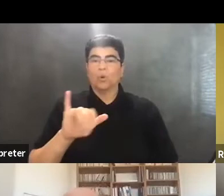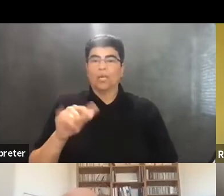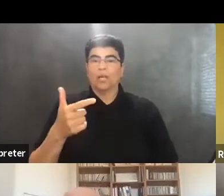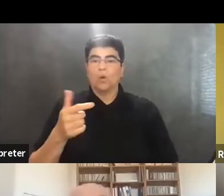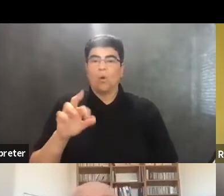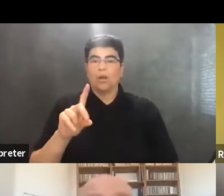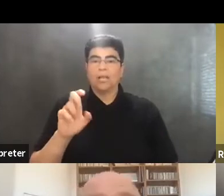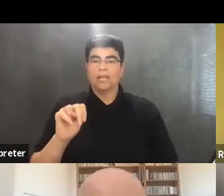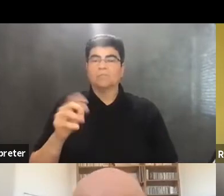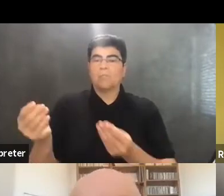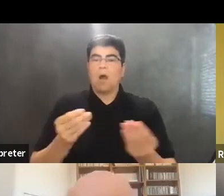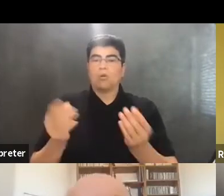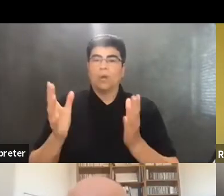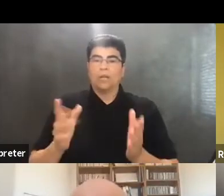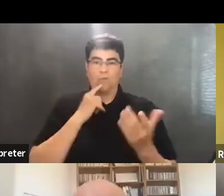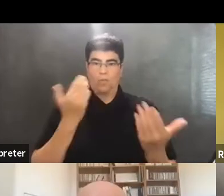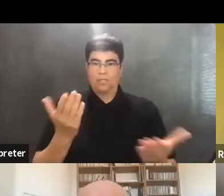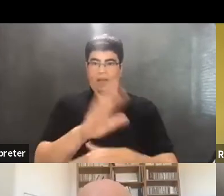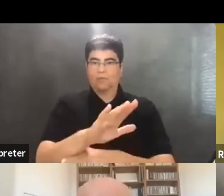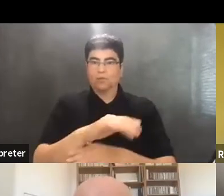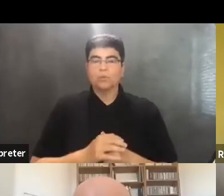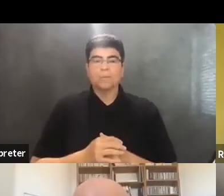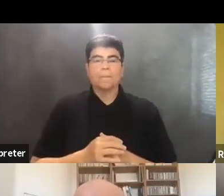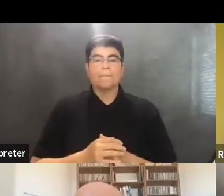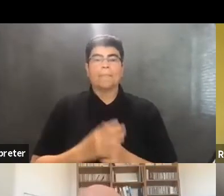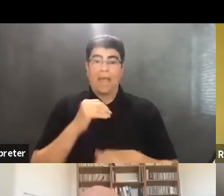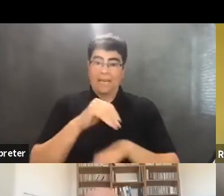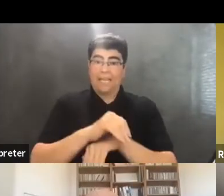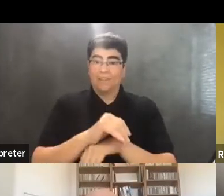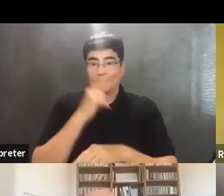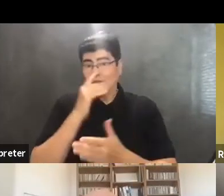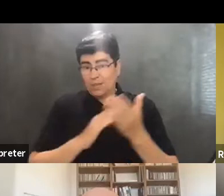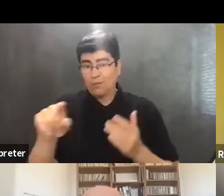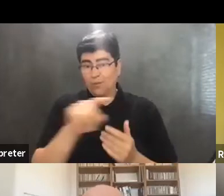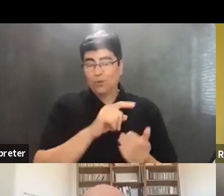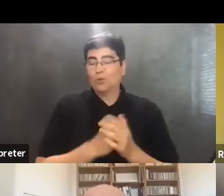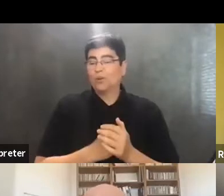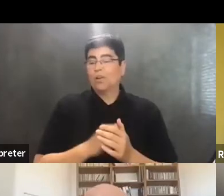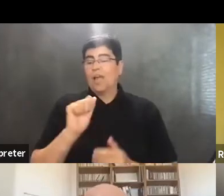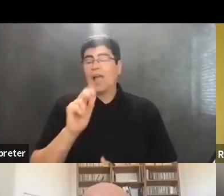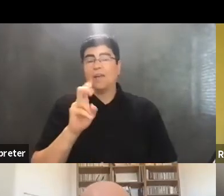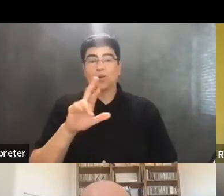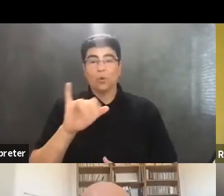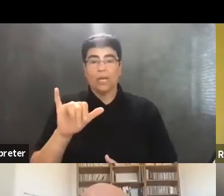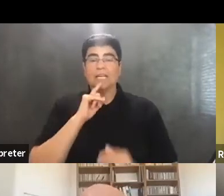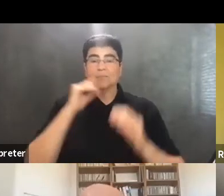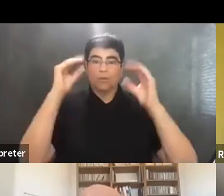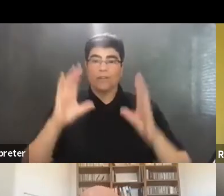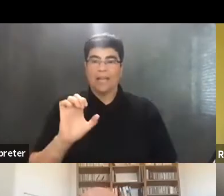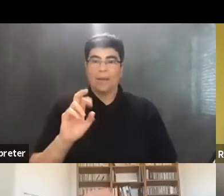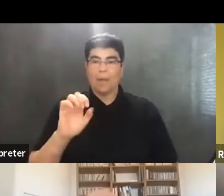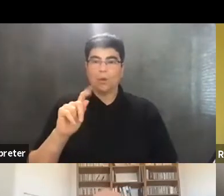for this afternoon and evening for some of you. Avery is Professor Emeritus of